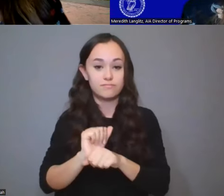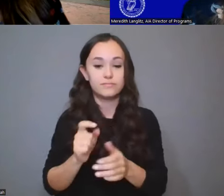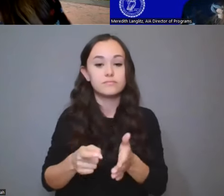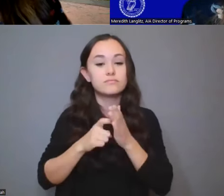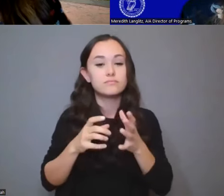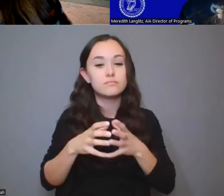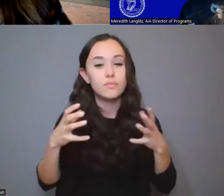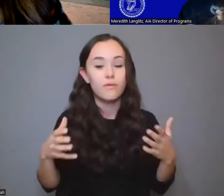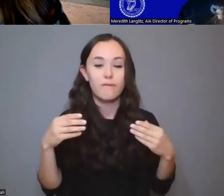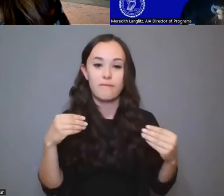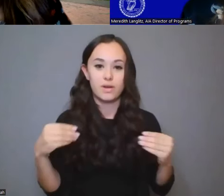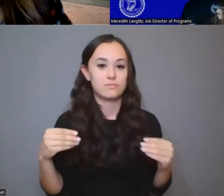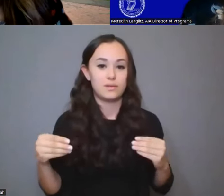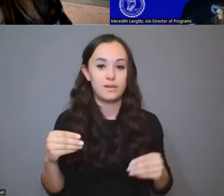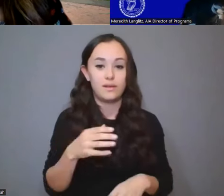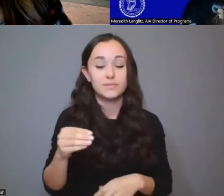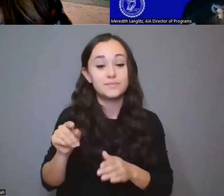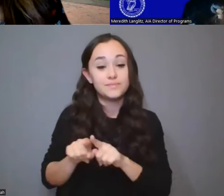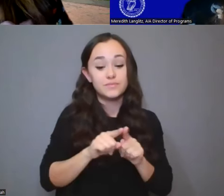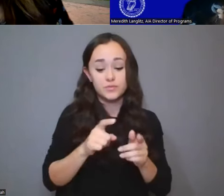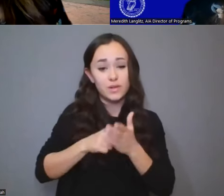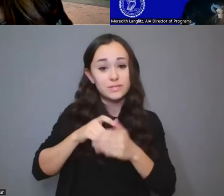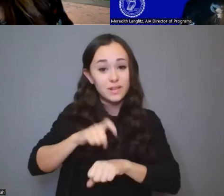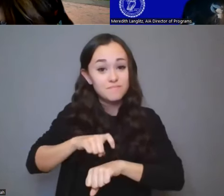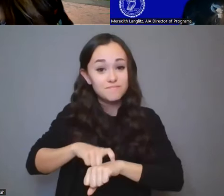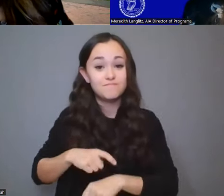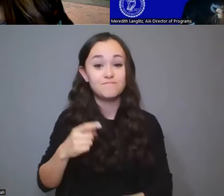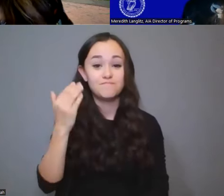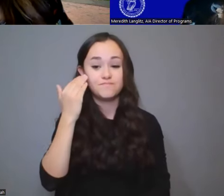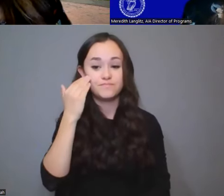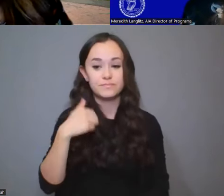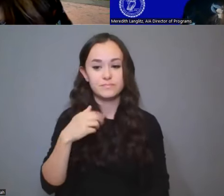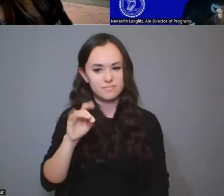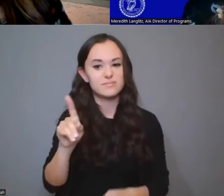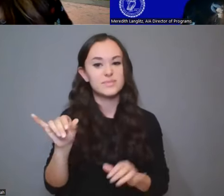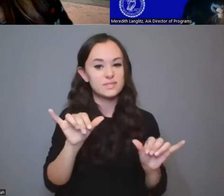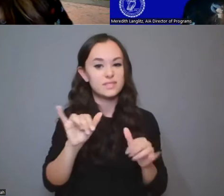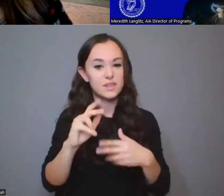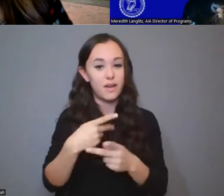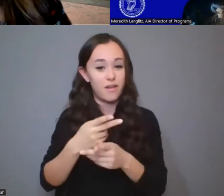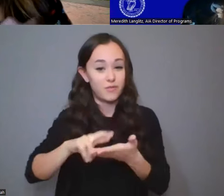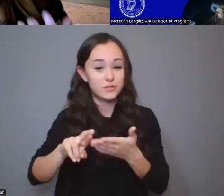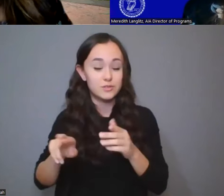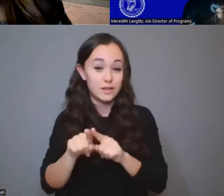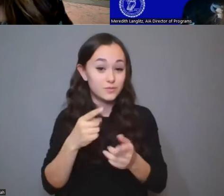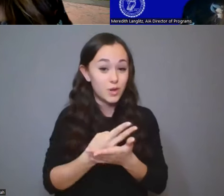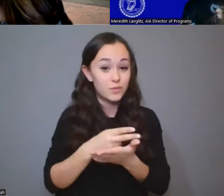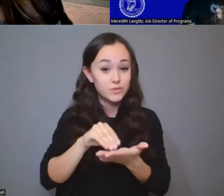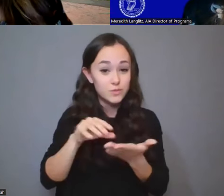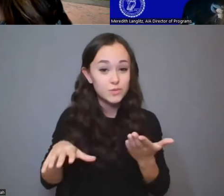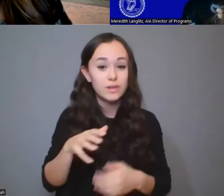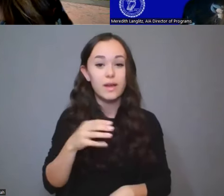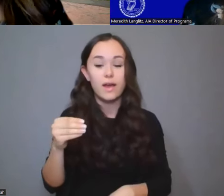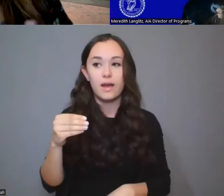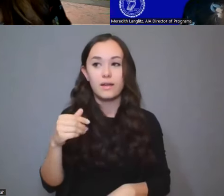lot of flexibility. And it also requires time. You know, I did the same kind of research as a graduate student. And the way that I was able to get